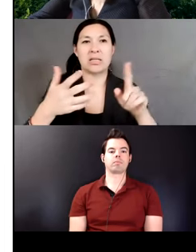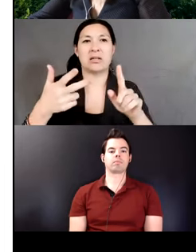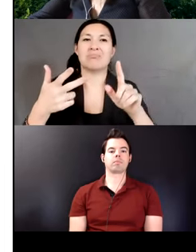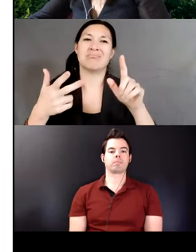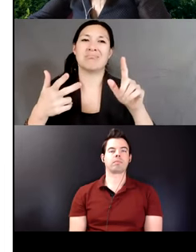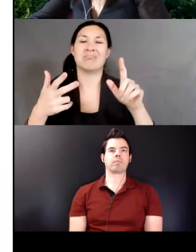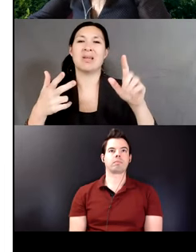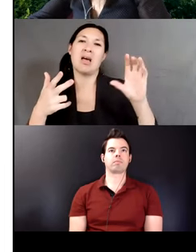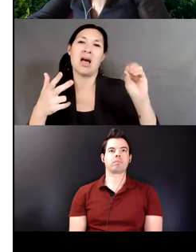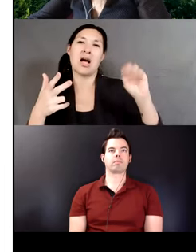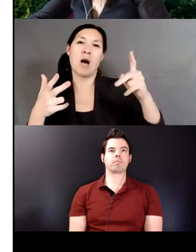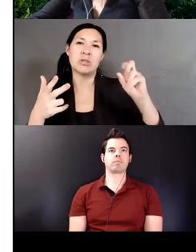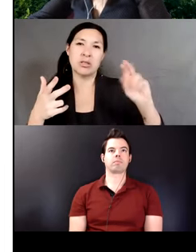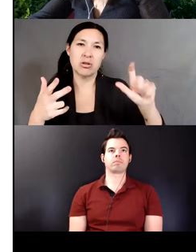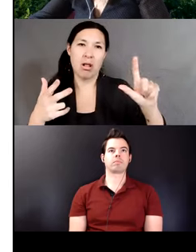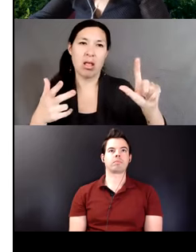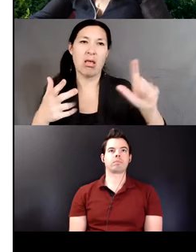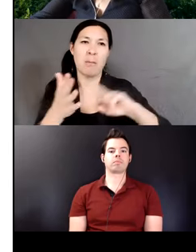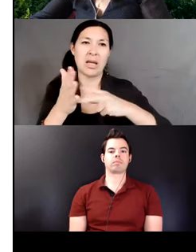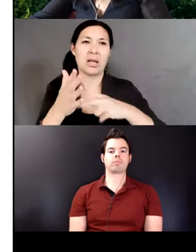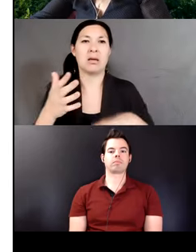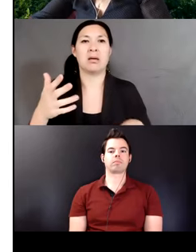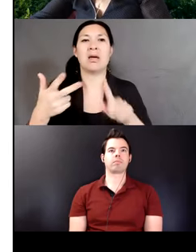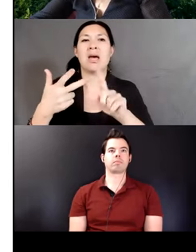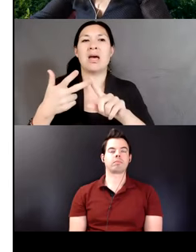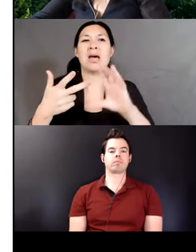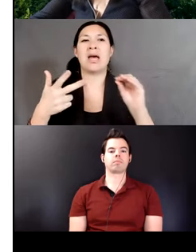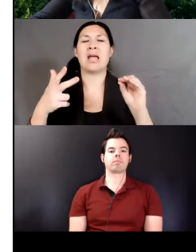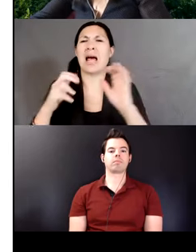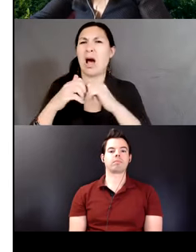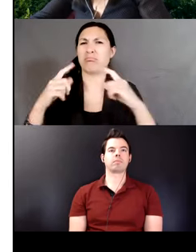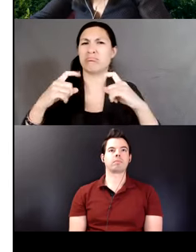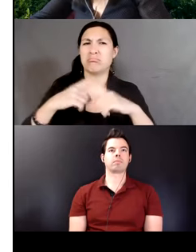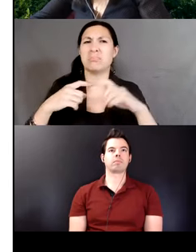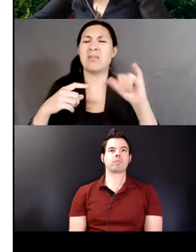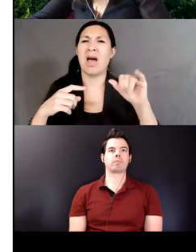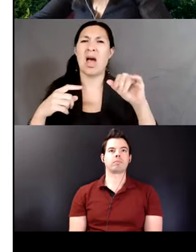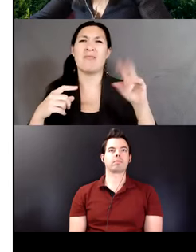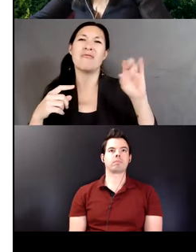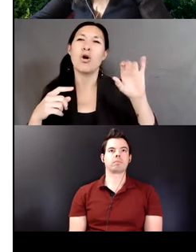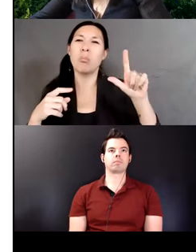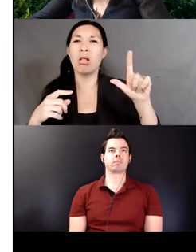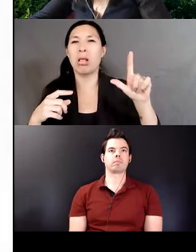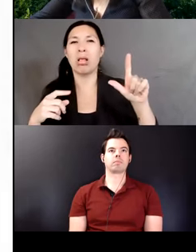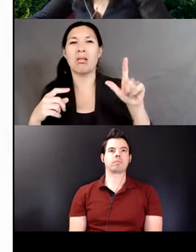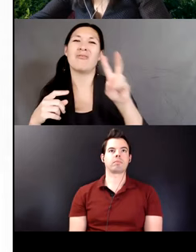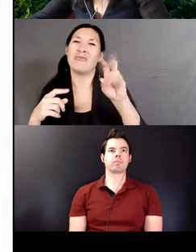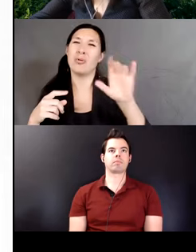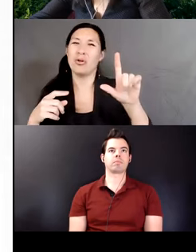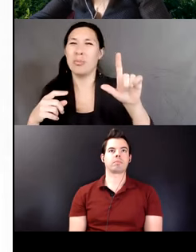the complexity of verb morphology. For this presentation, I will focus on this last one.